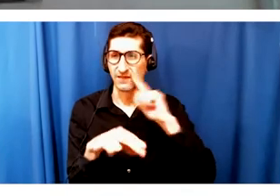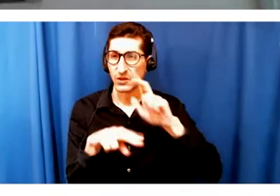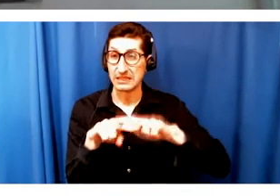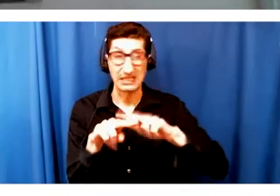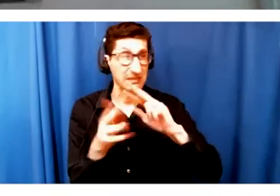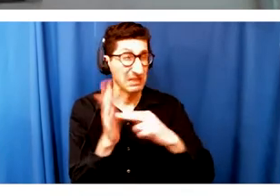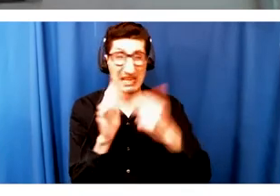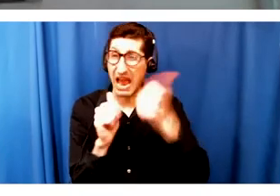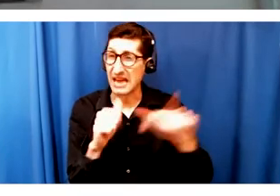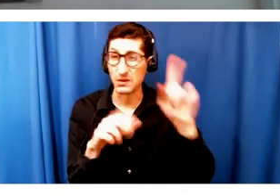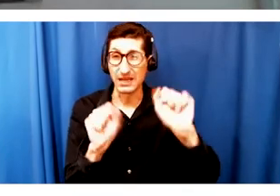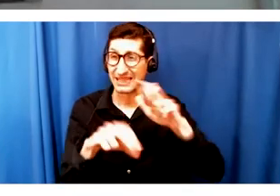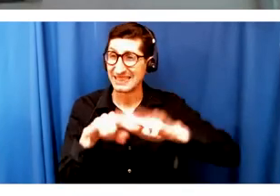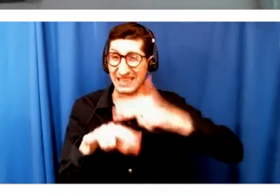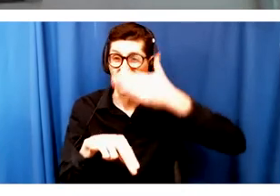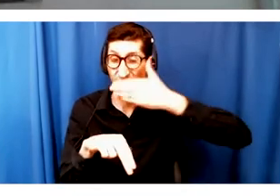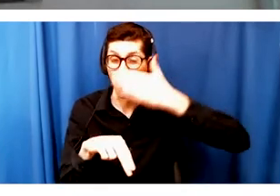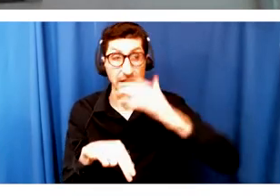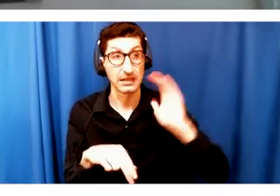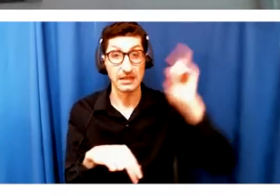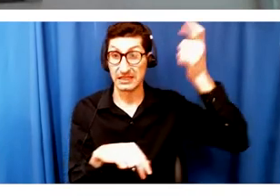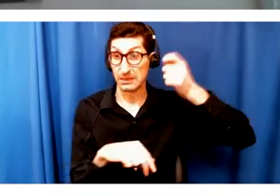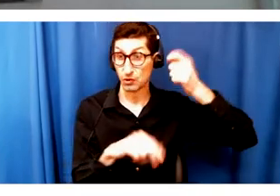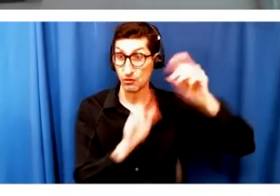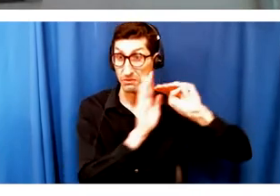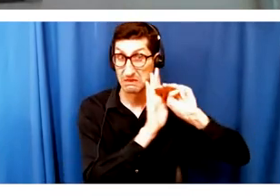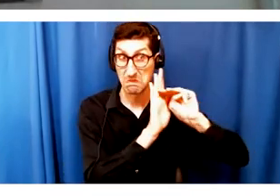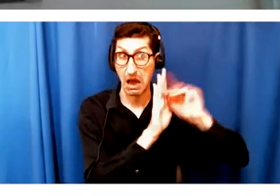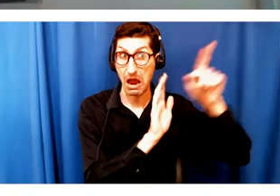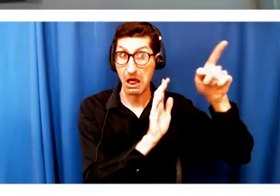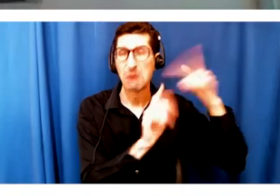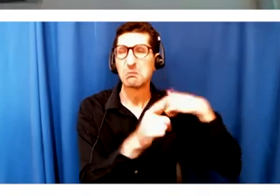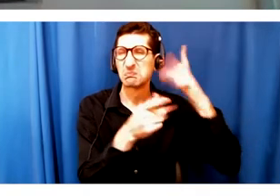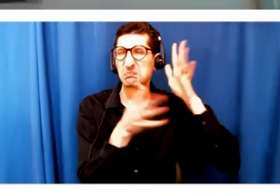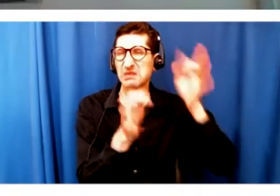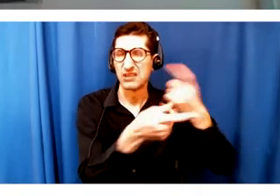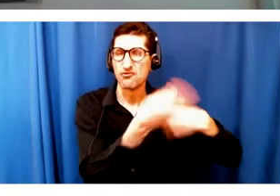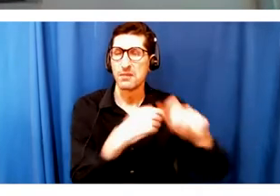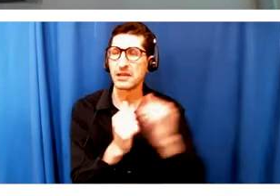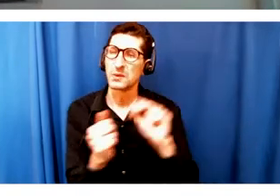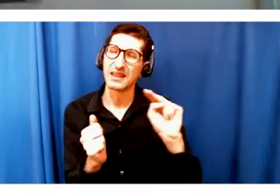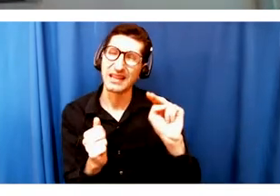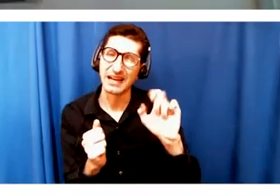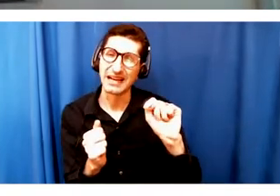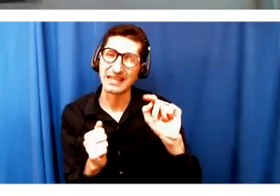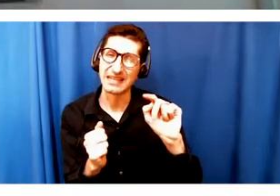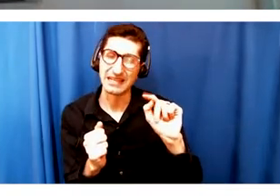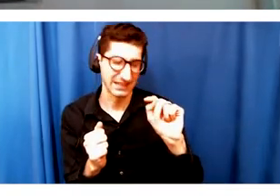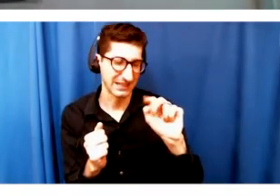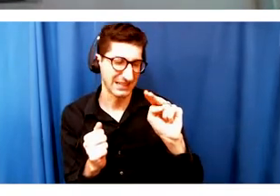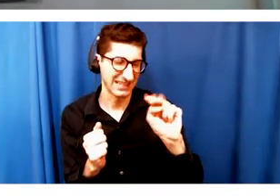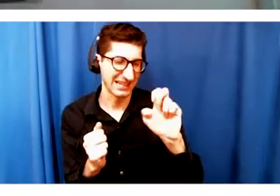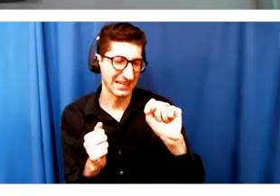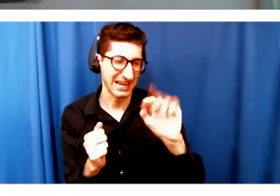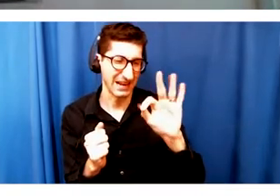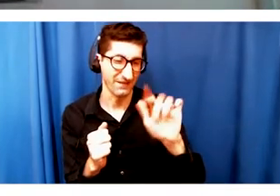subscription model will be replaced by a sort of Netflix-like membership model where our loyal patrons have